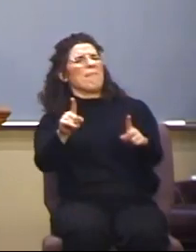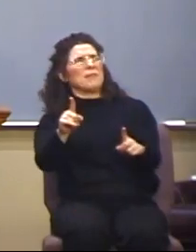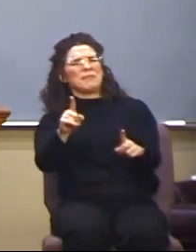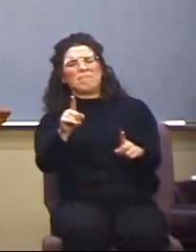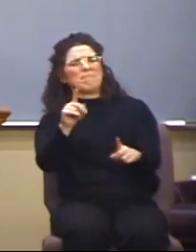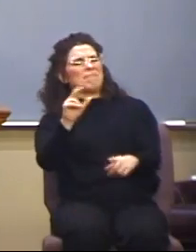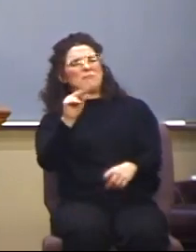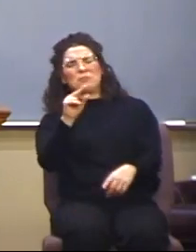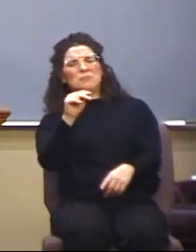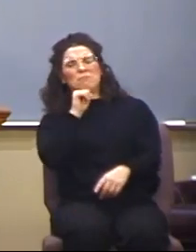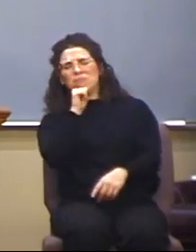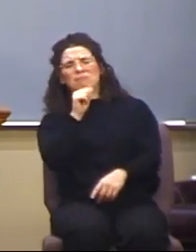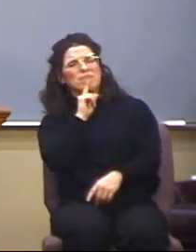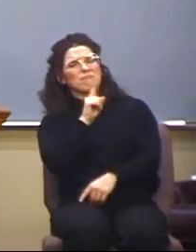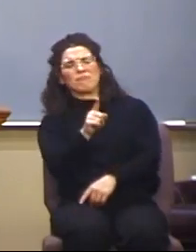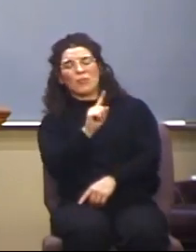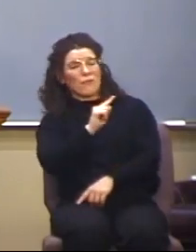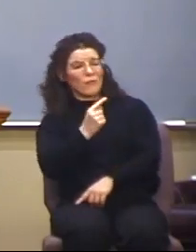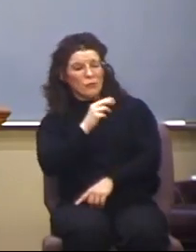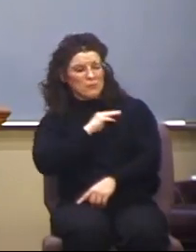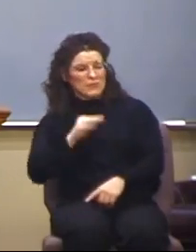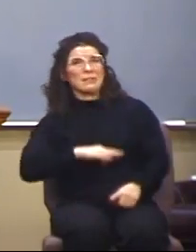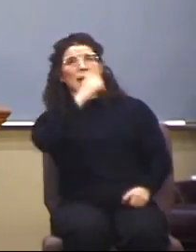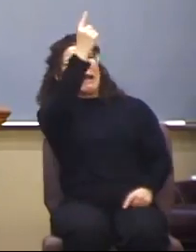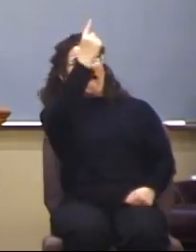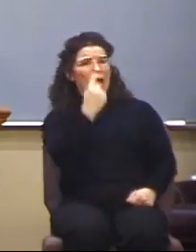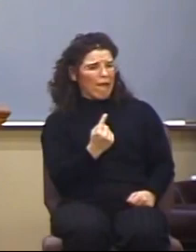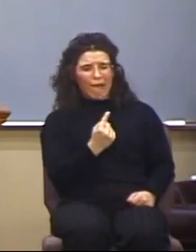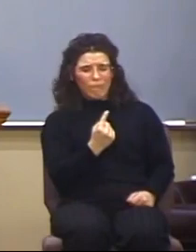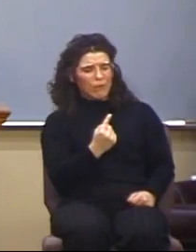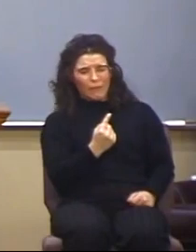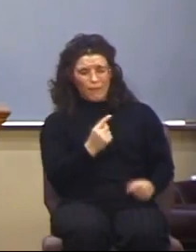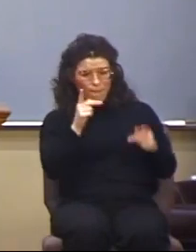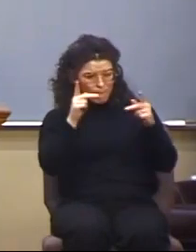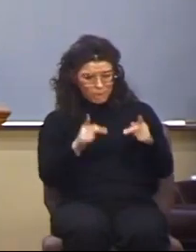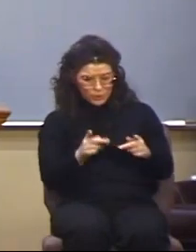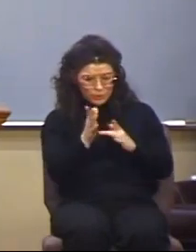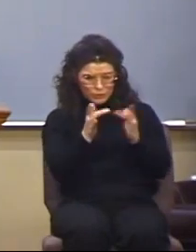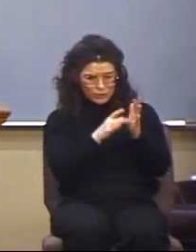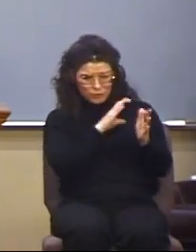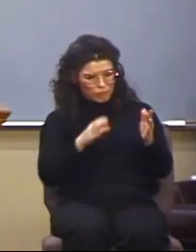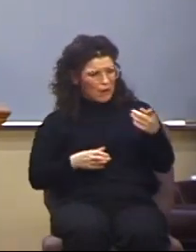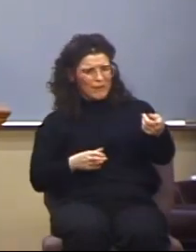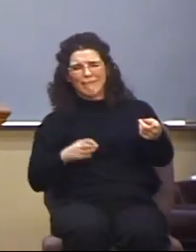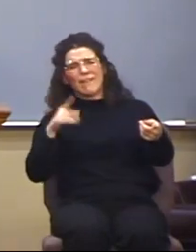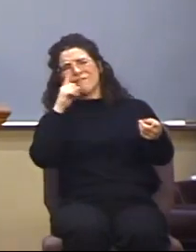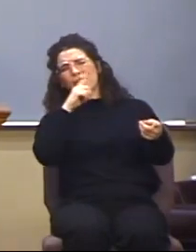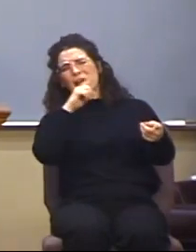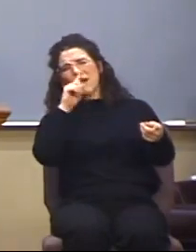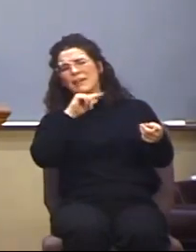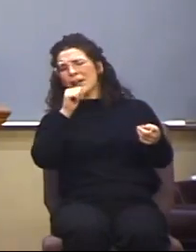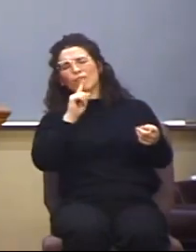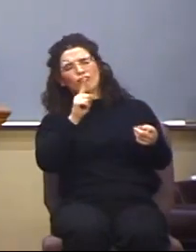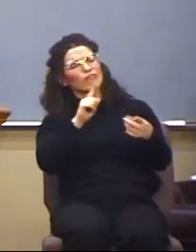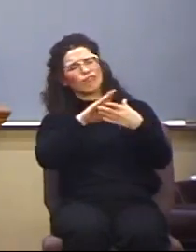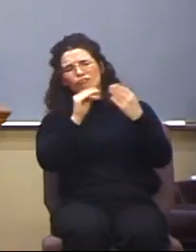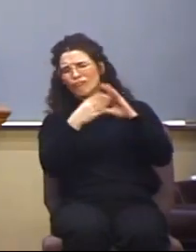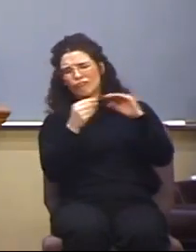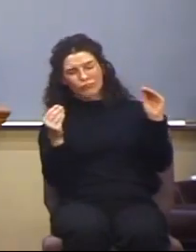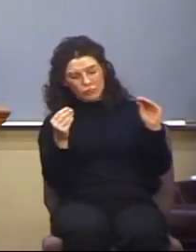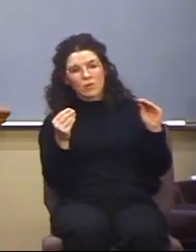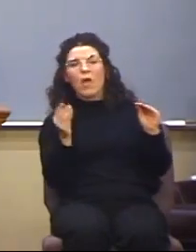should say, the first coming of Messiah occurred in the person of Jesus Christ. Okay? Paul,